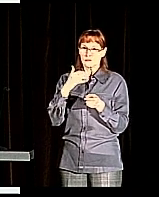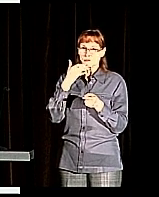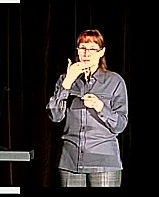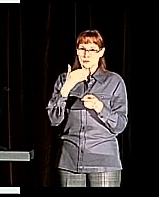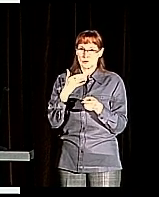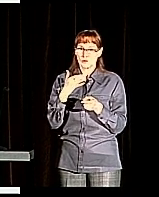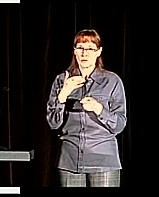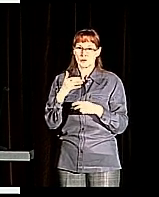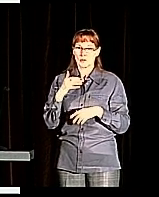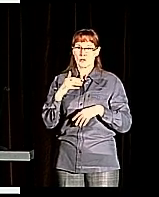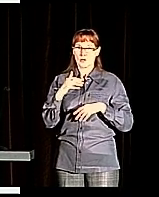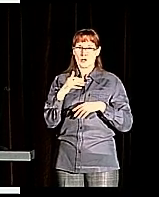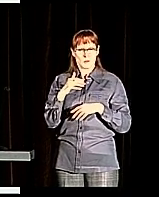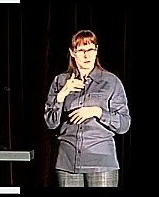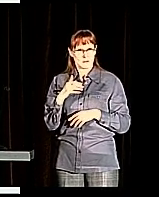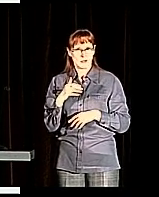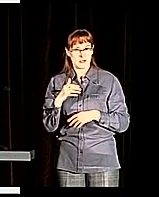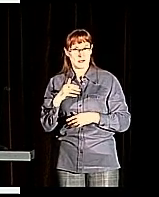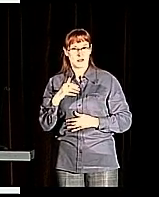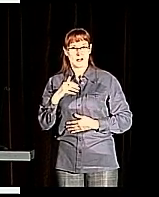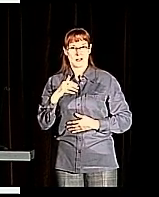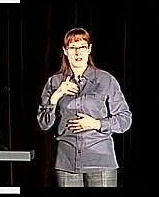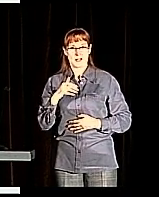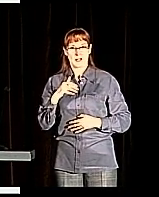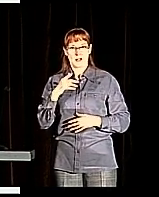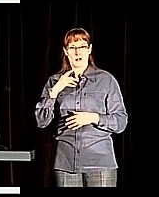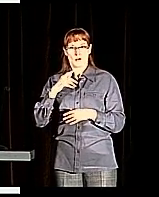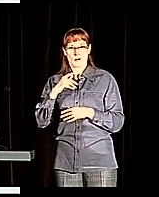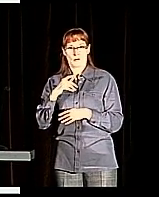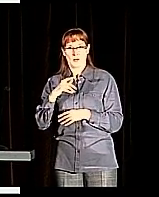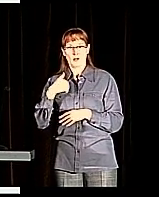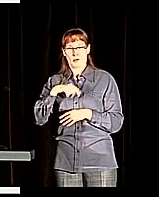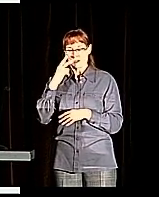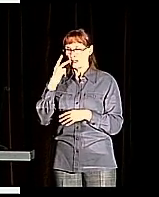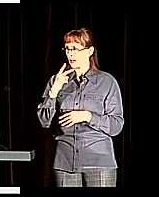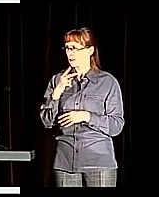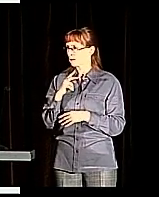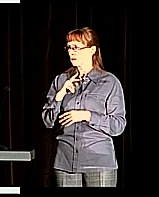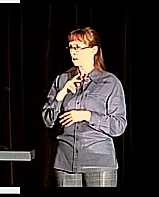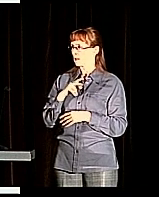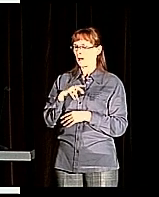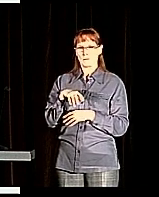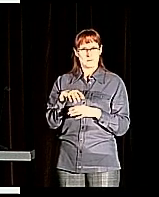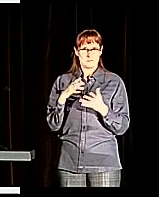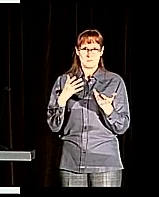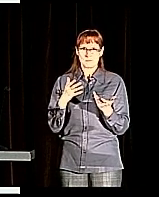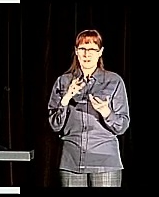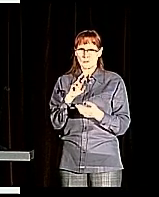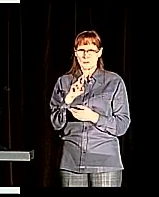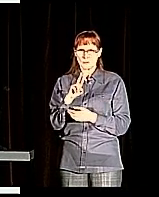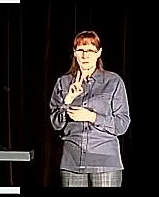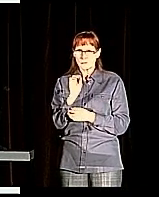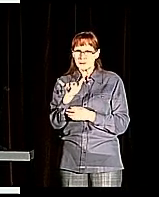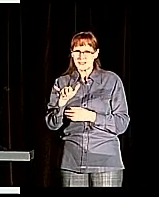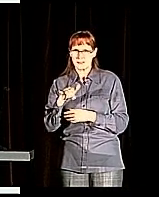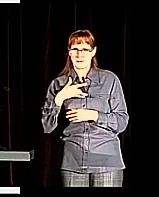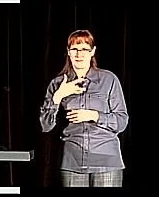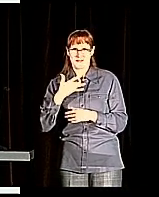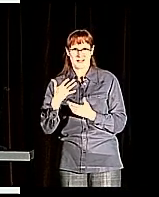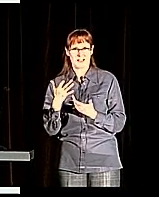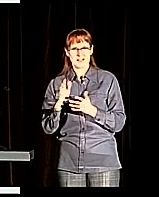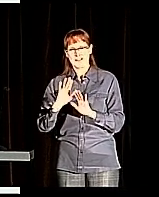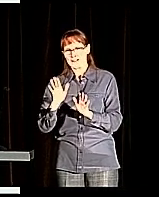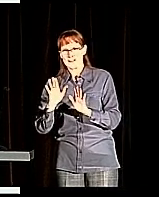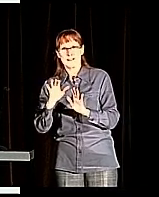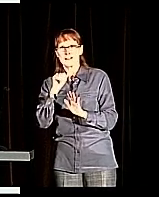And then I looked at Python, and it was simple, elegant, and easy to read. And we usually rotate